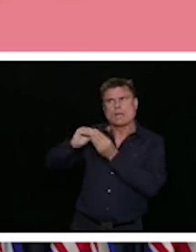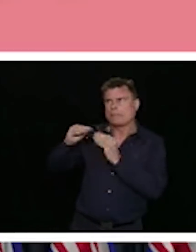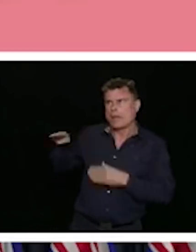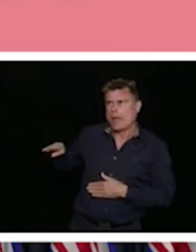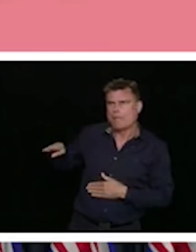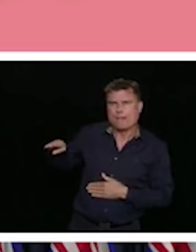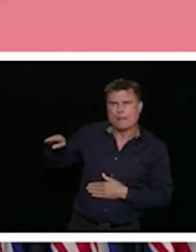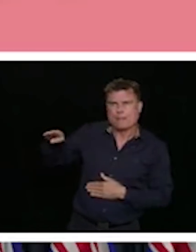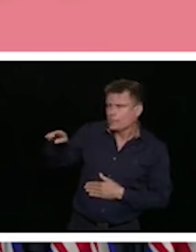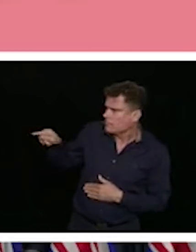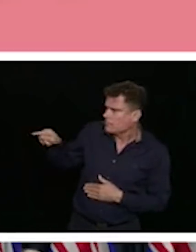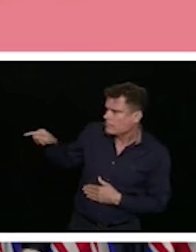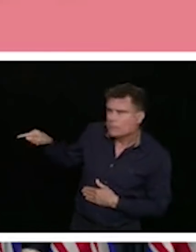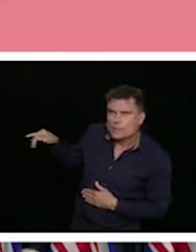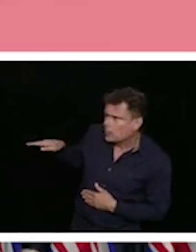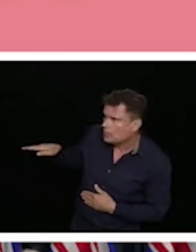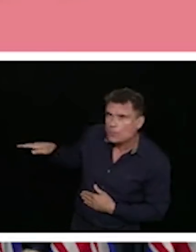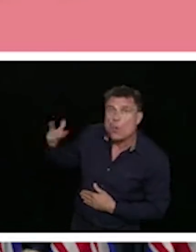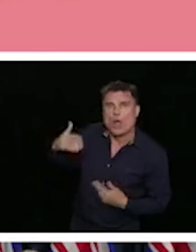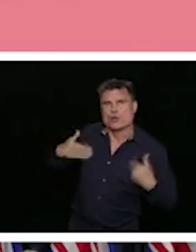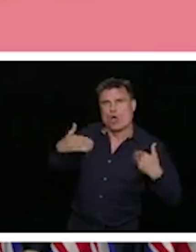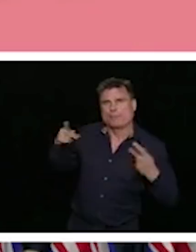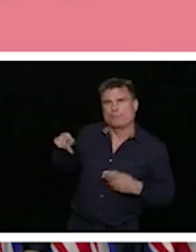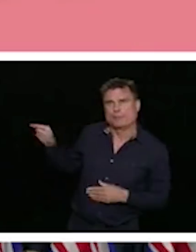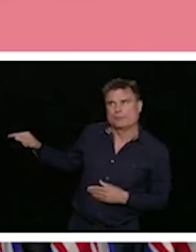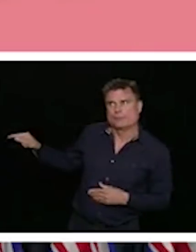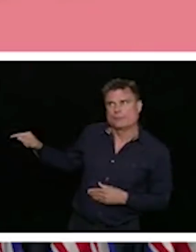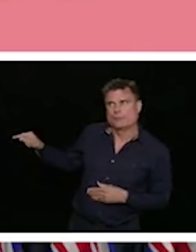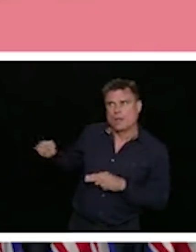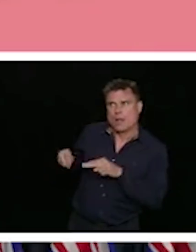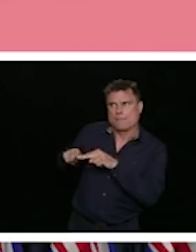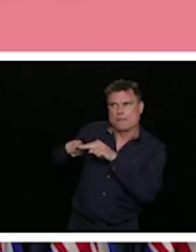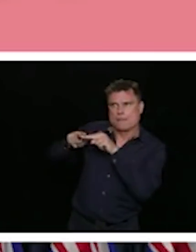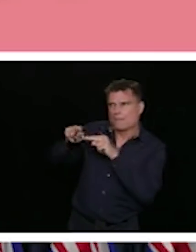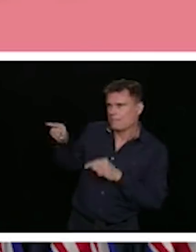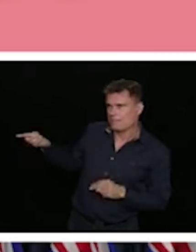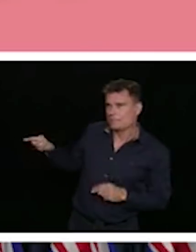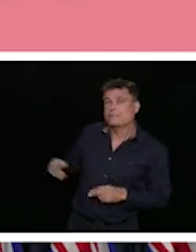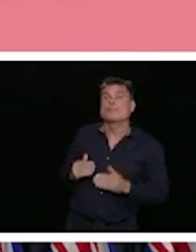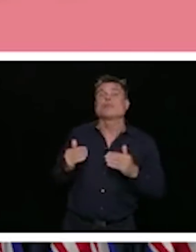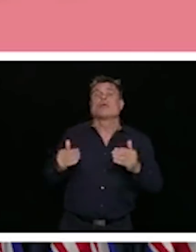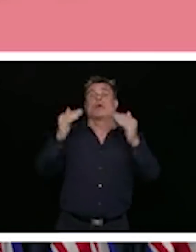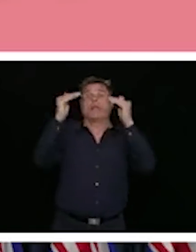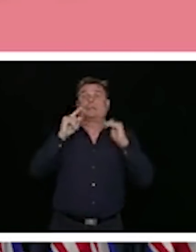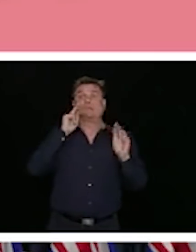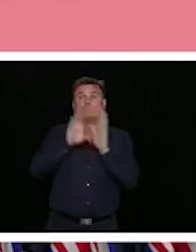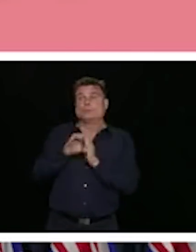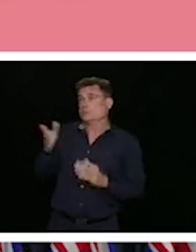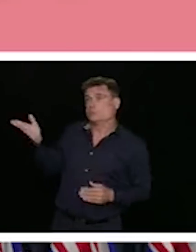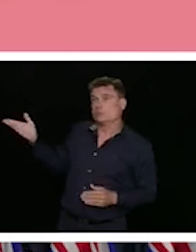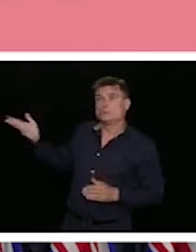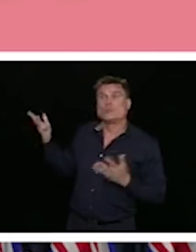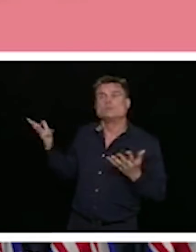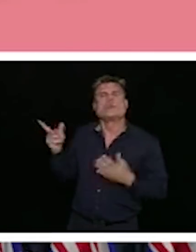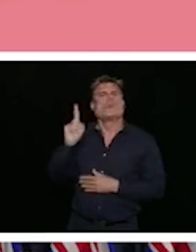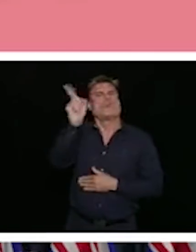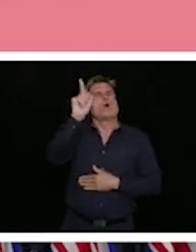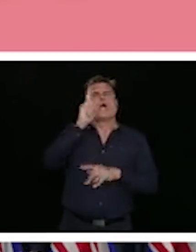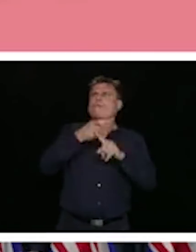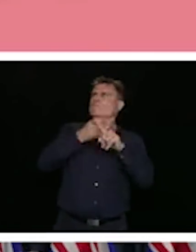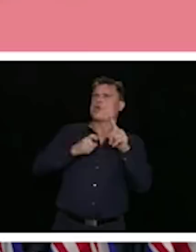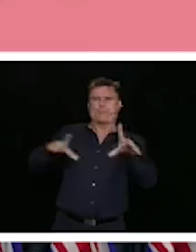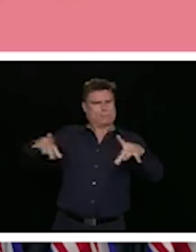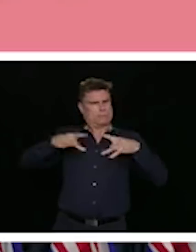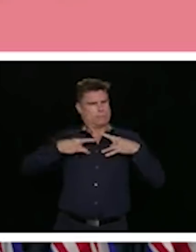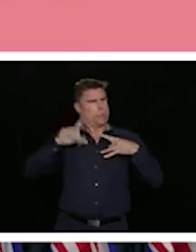This is the epidemic curve by likely source of infection. And what you can tell from this is that we do know where most